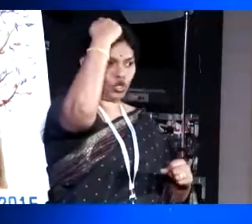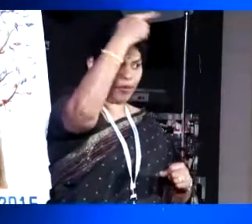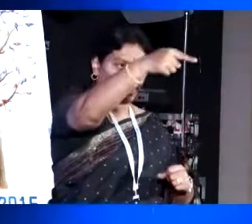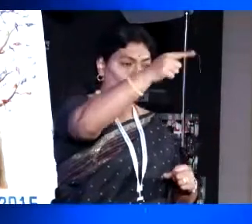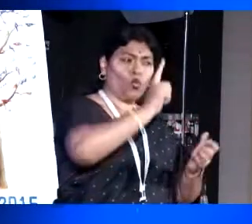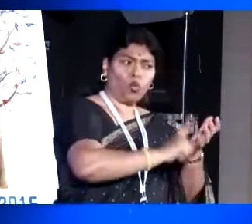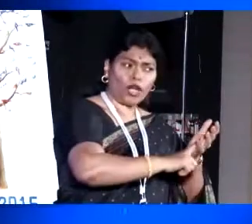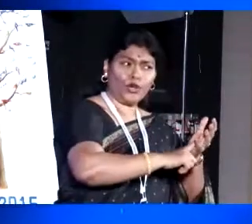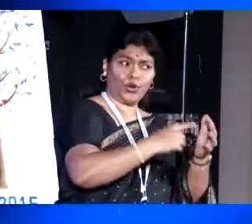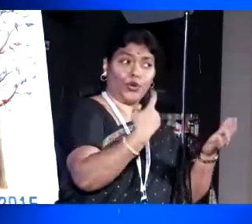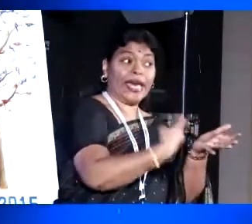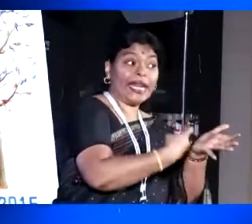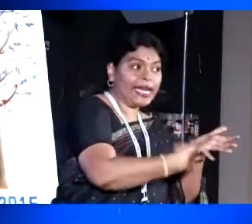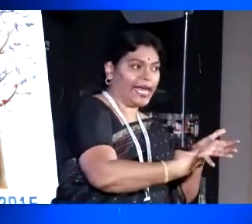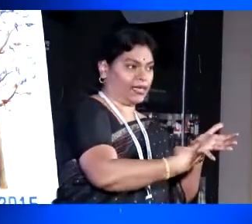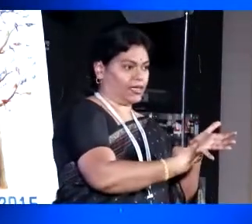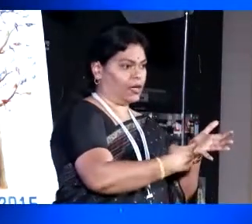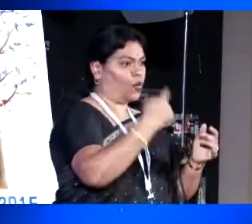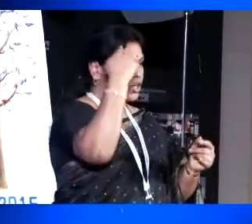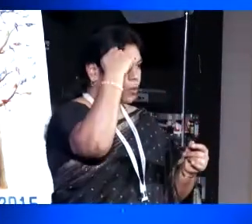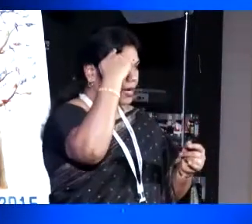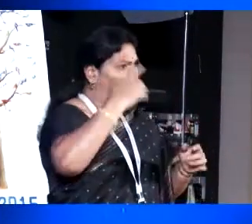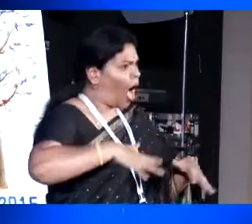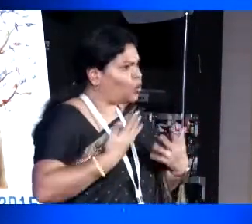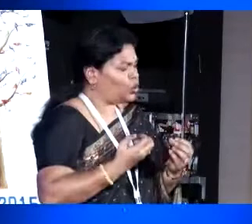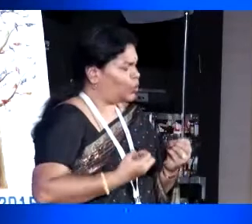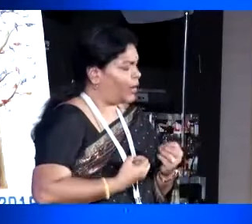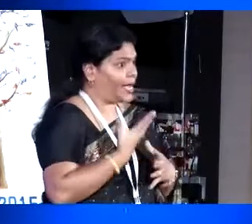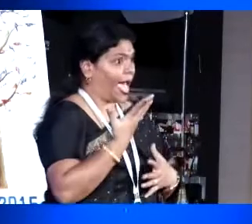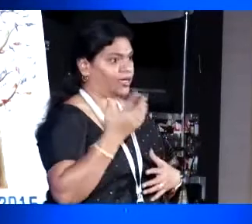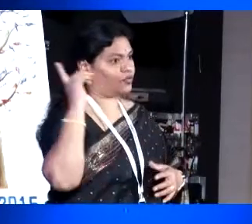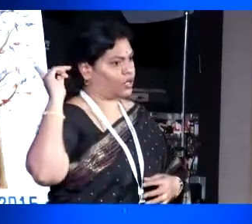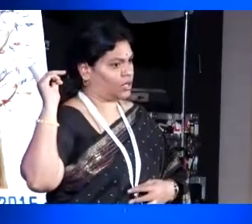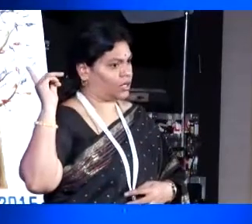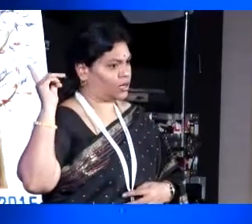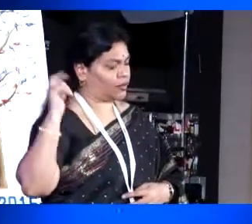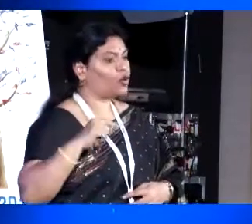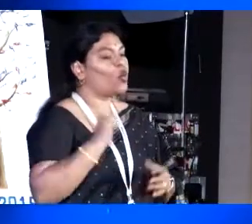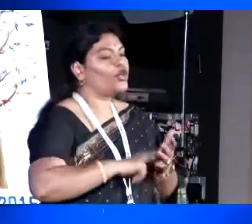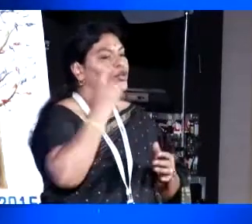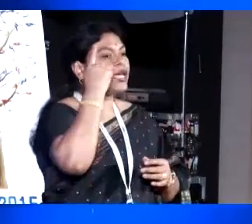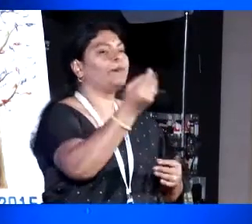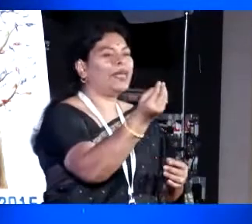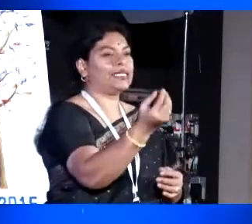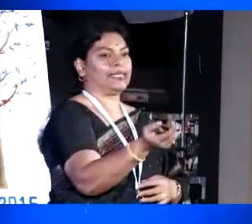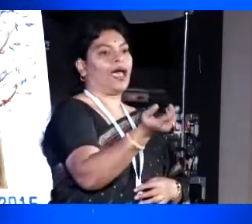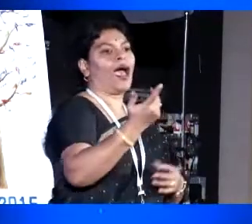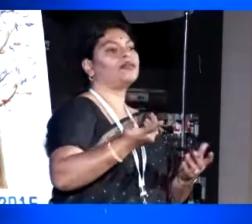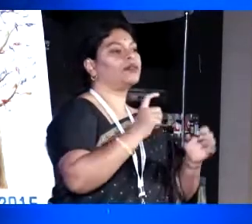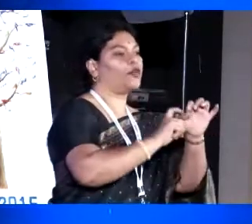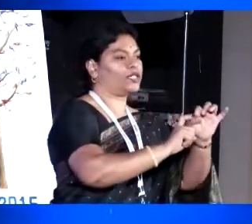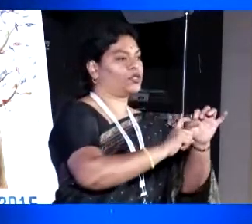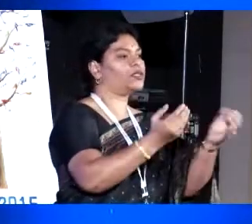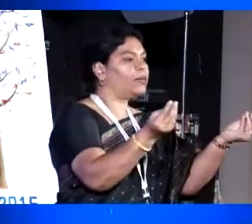What do you relate with this kid? How do you react to this situation that kid? What do you feel? Come up, just the last one minute.